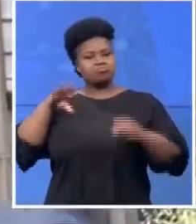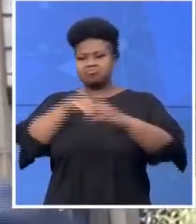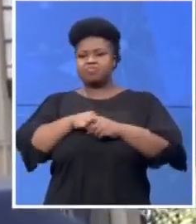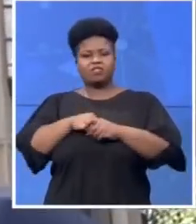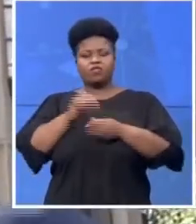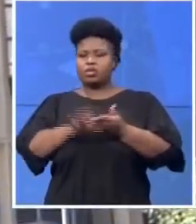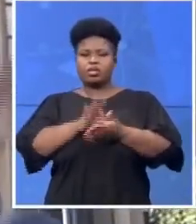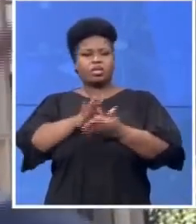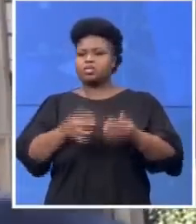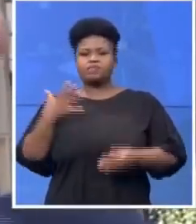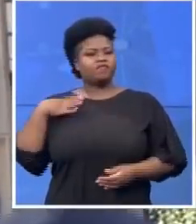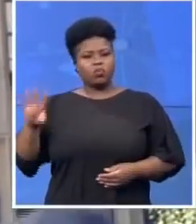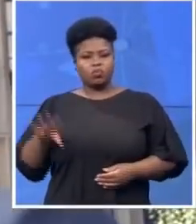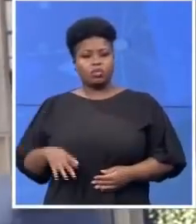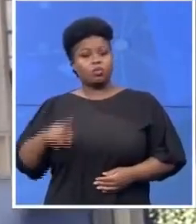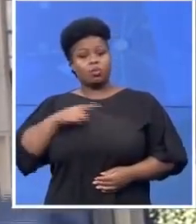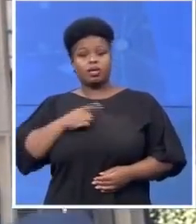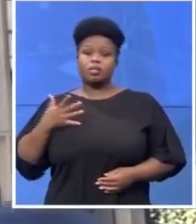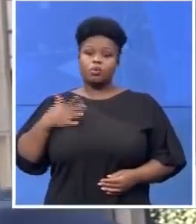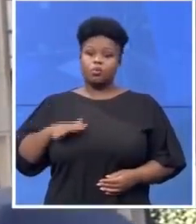the keys to their homes.